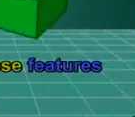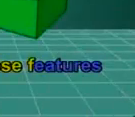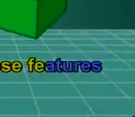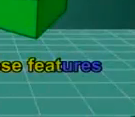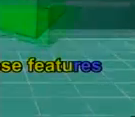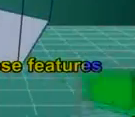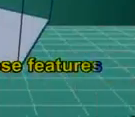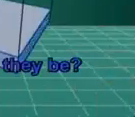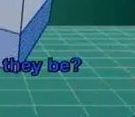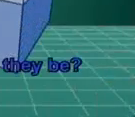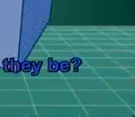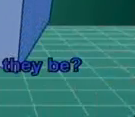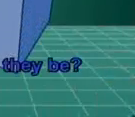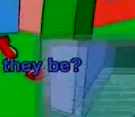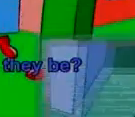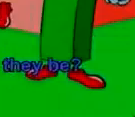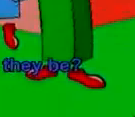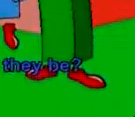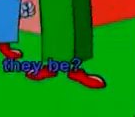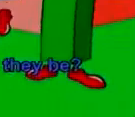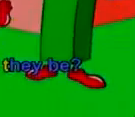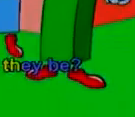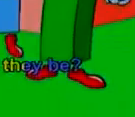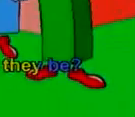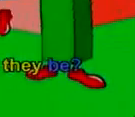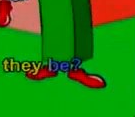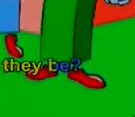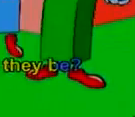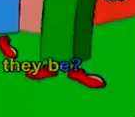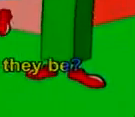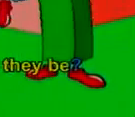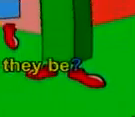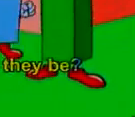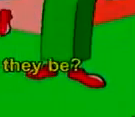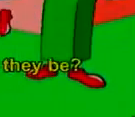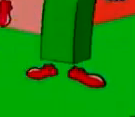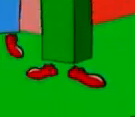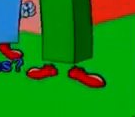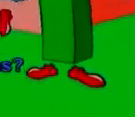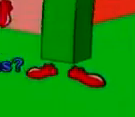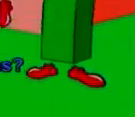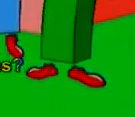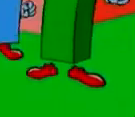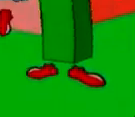these features, what could they be? Prisms?